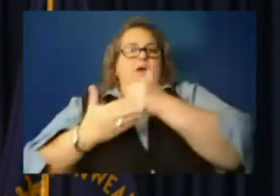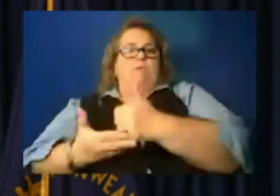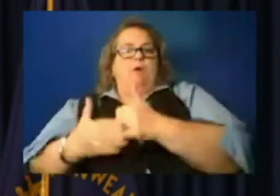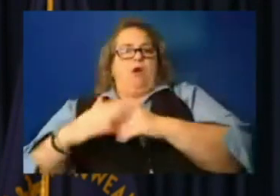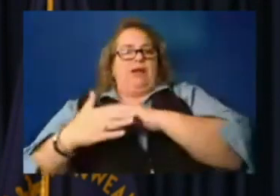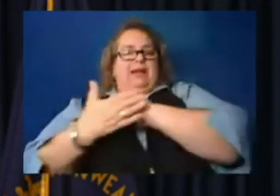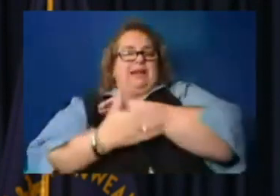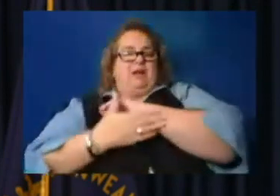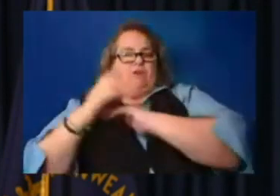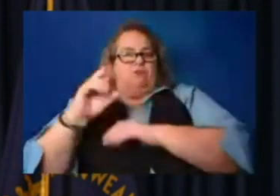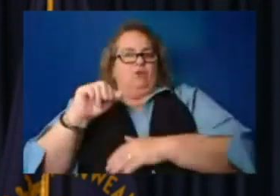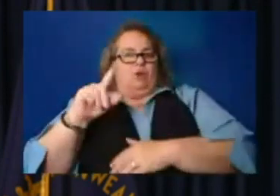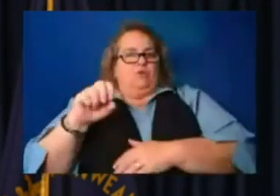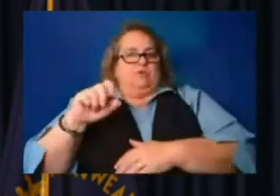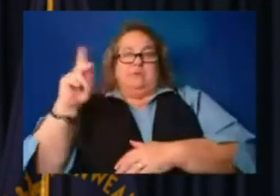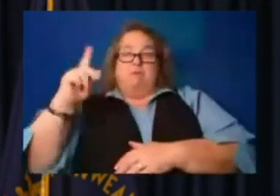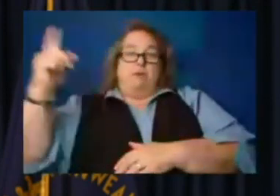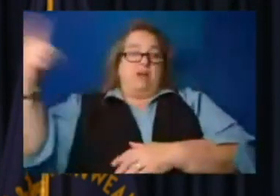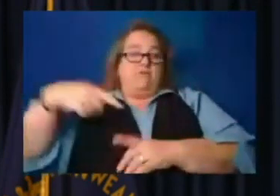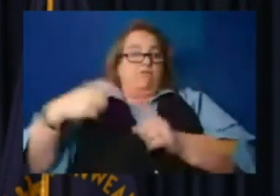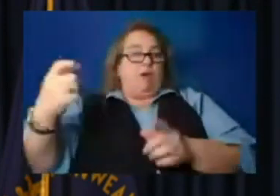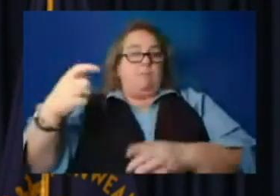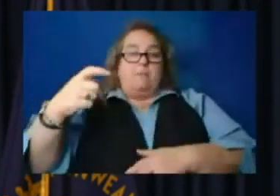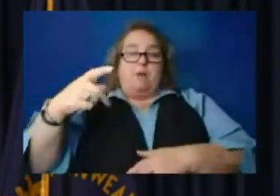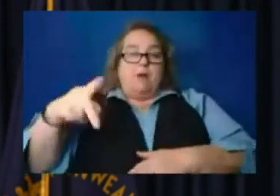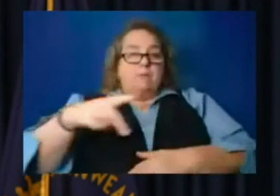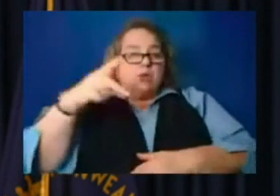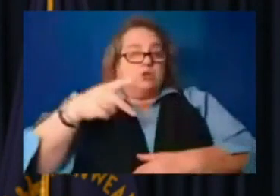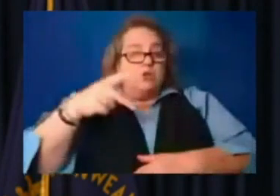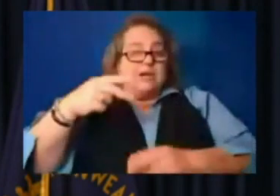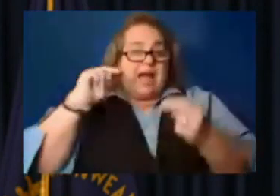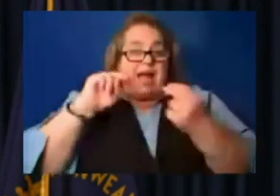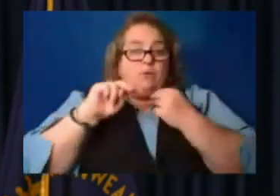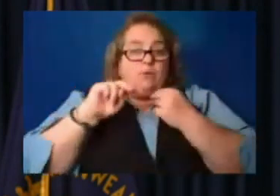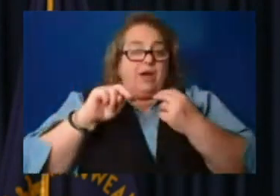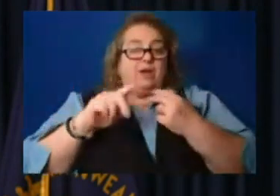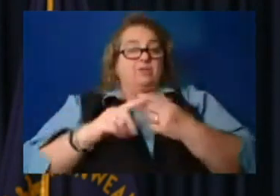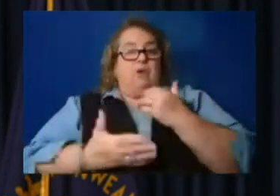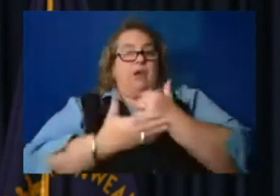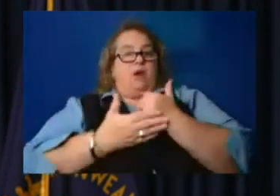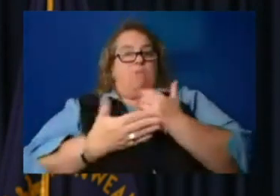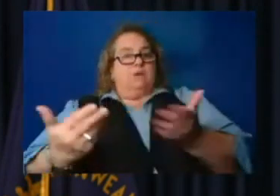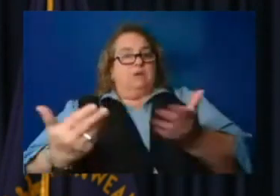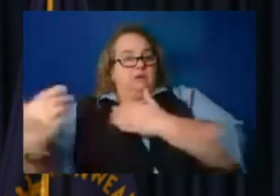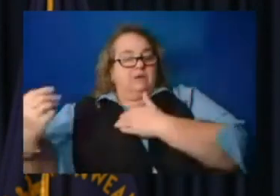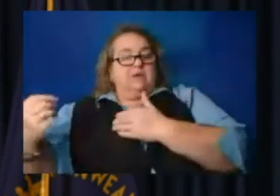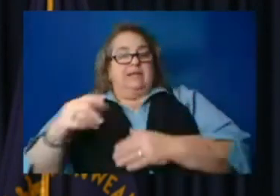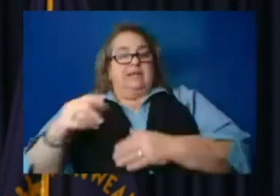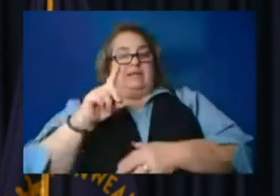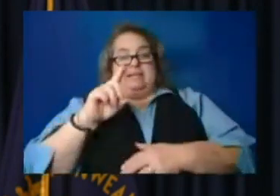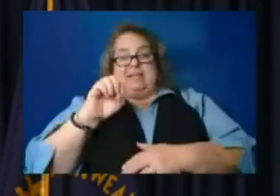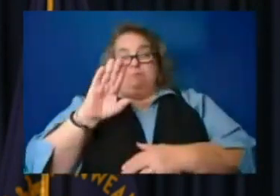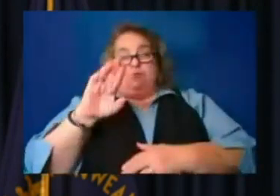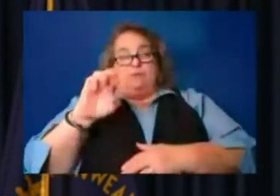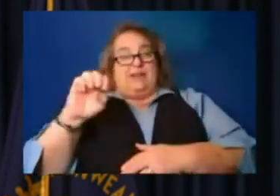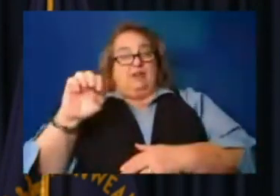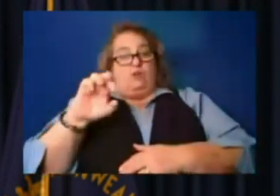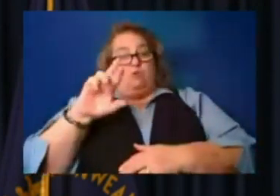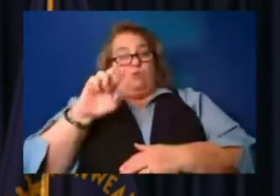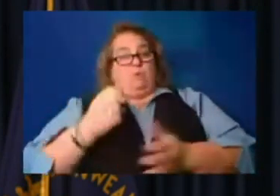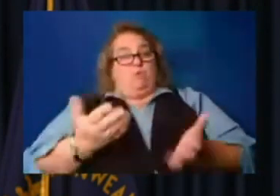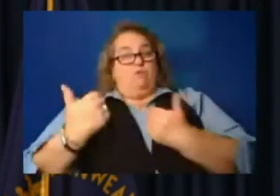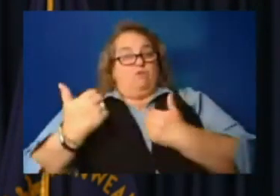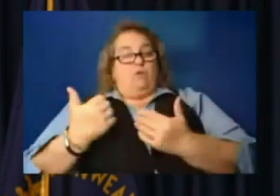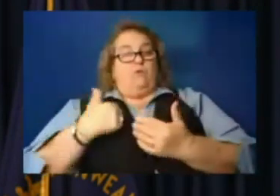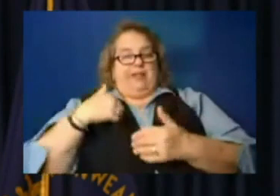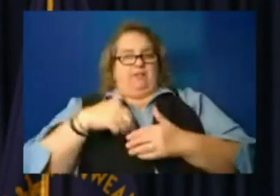from the Paducah Highway District. Debris removal. We're in this process right now. Uh, you have to have a site